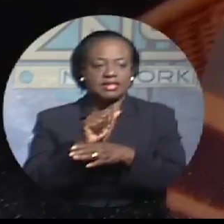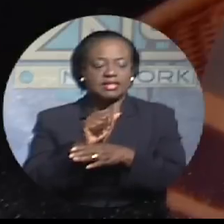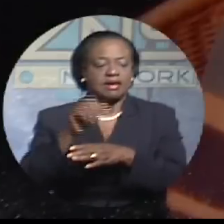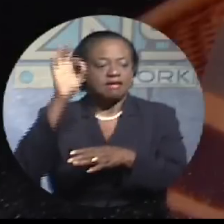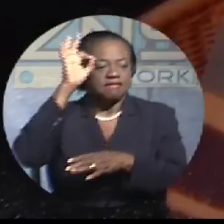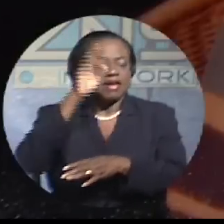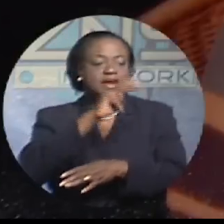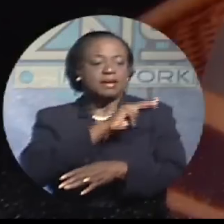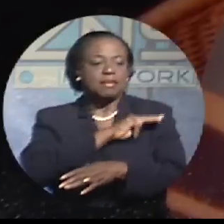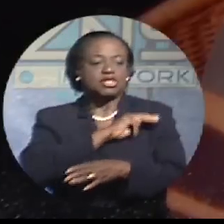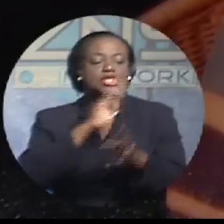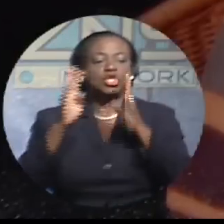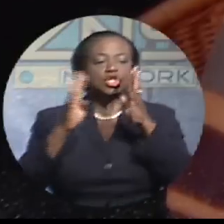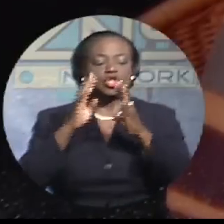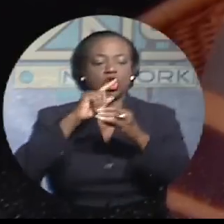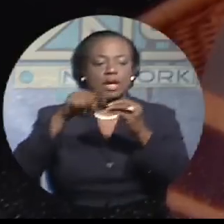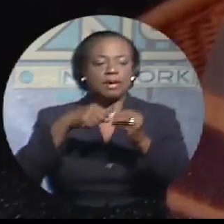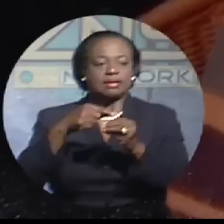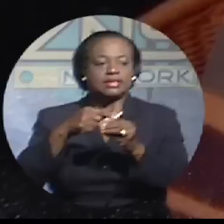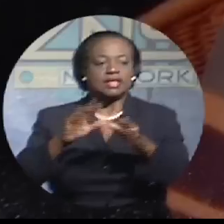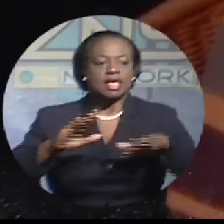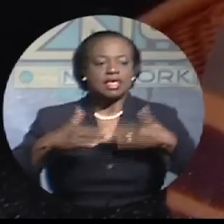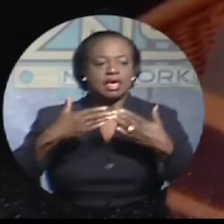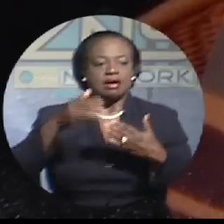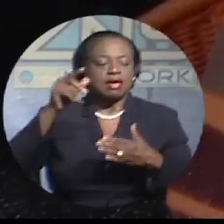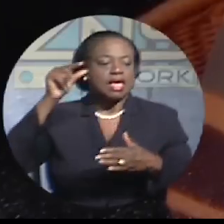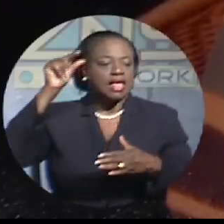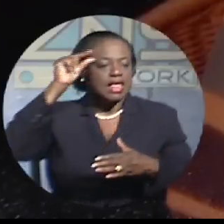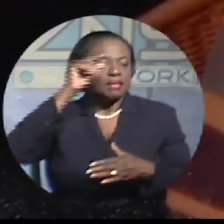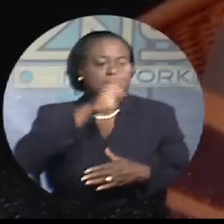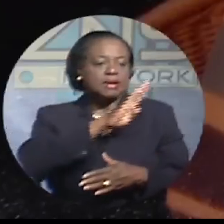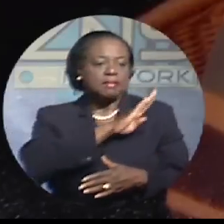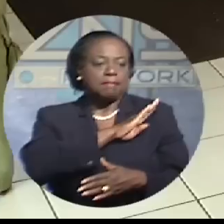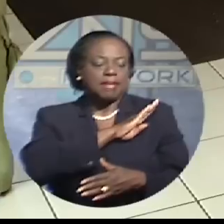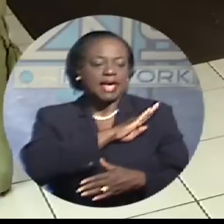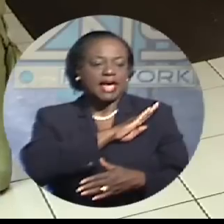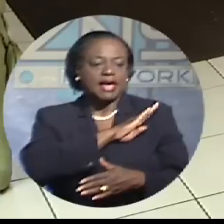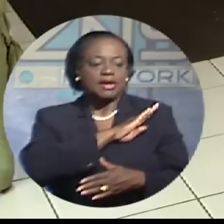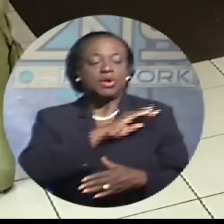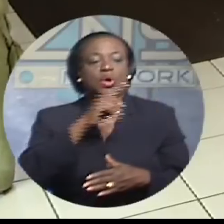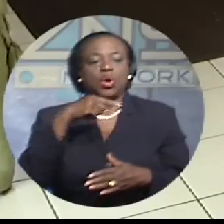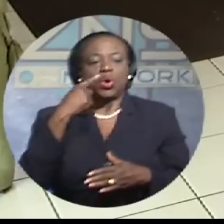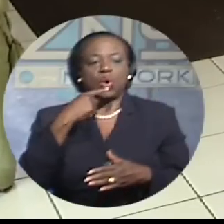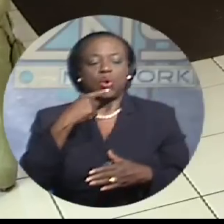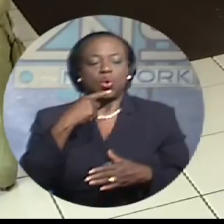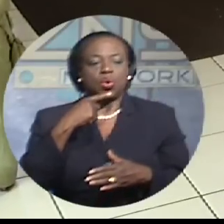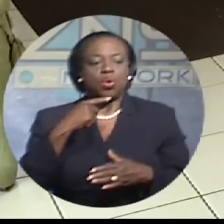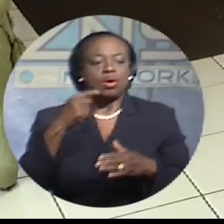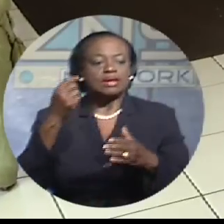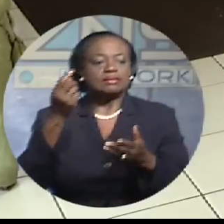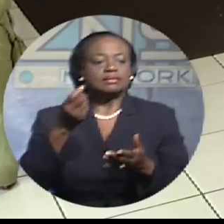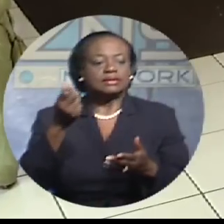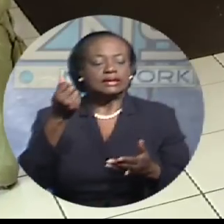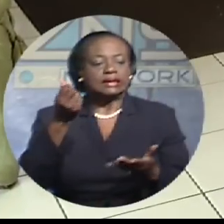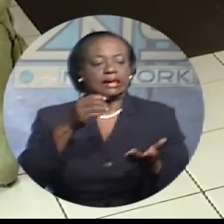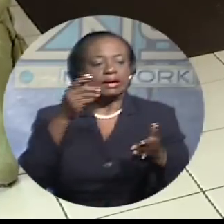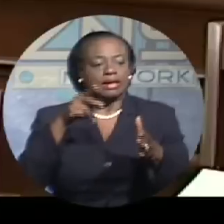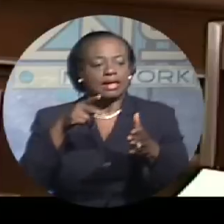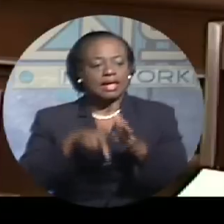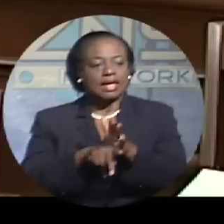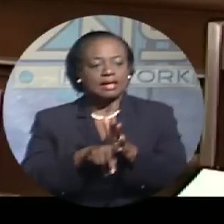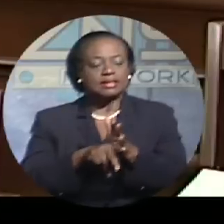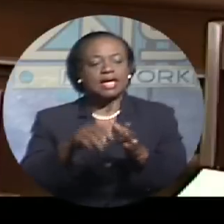tragic death of young Gilbert Bain, who died of injuries he received after reportedly asking an older relative to teach him self-defense